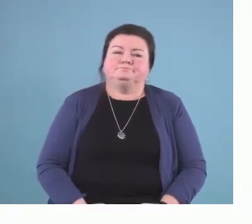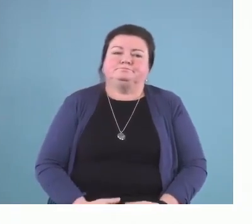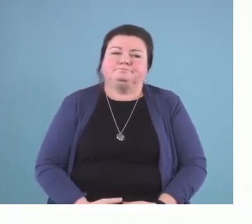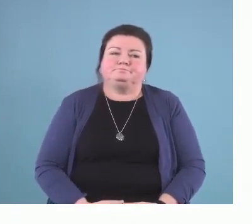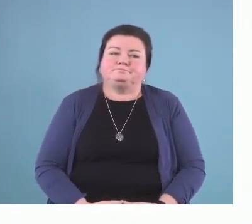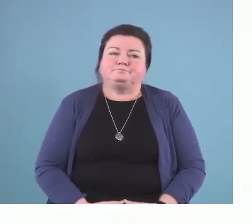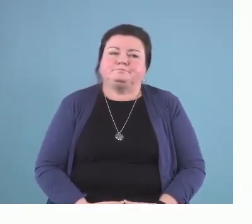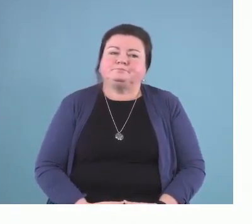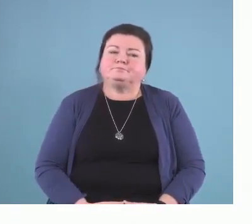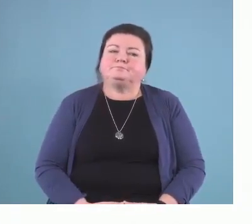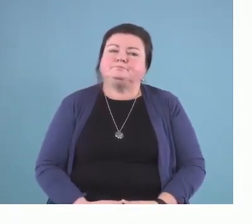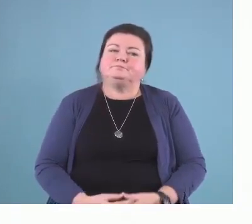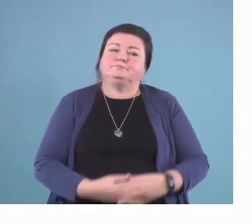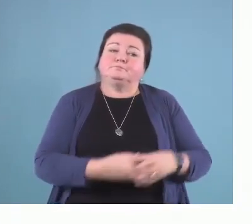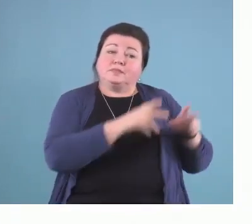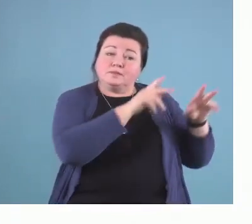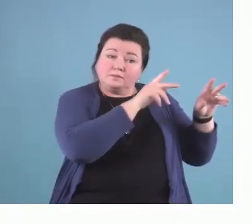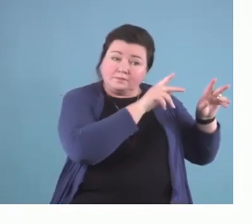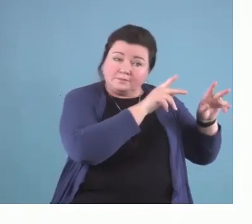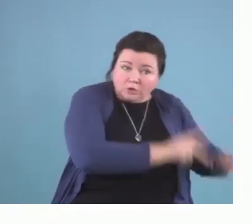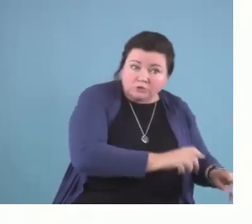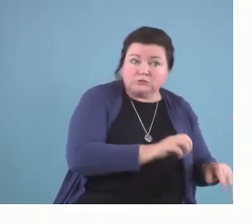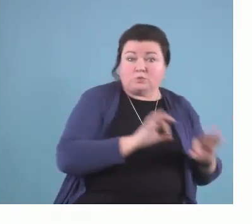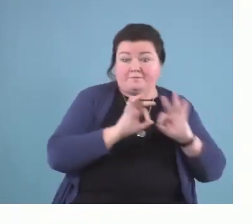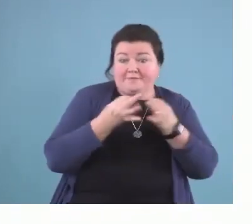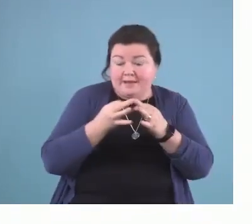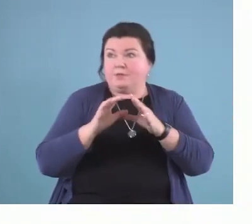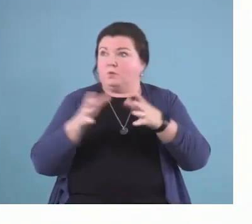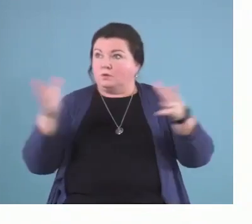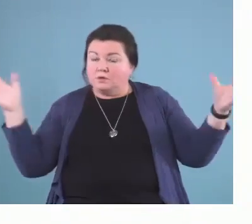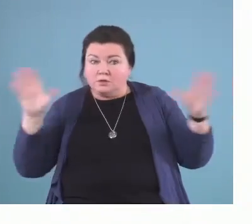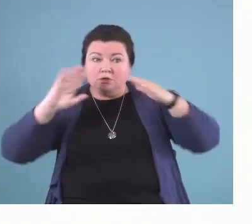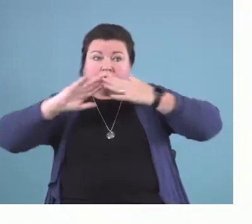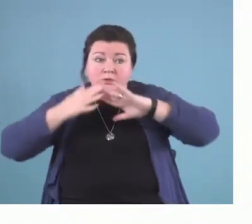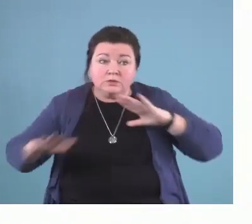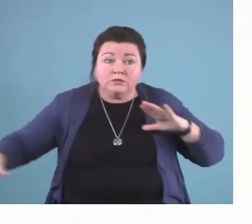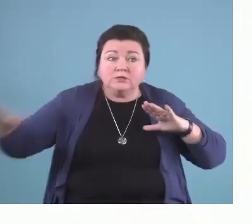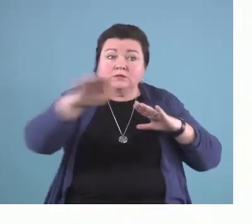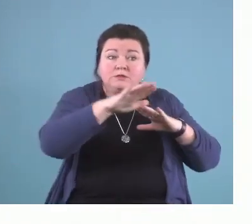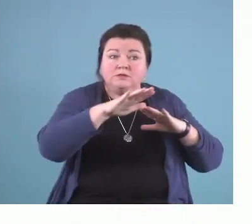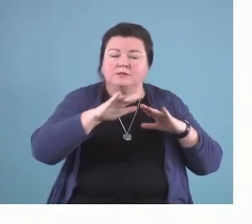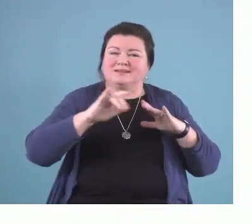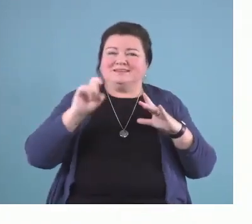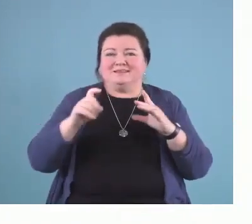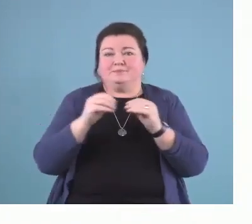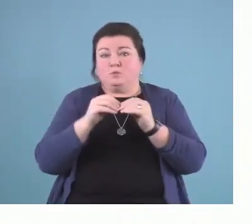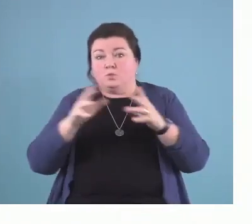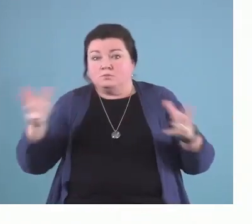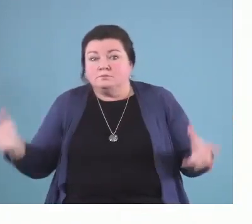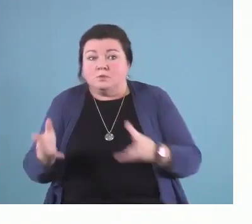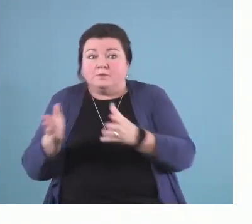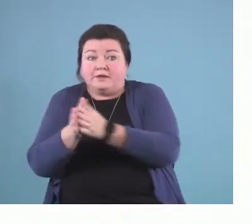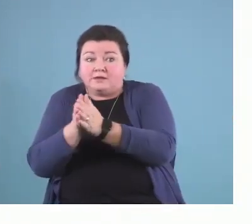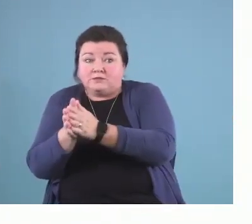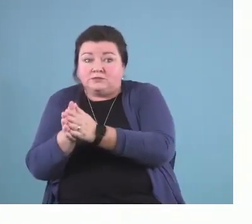The individual or the family or the community must be more highly motivated to do the behavior than not